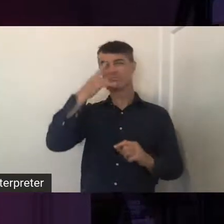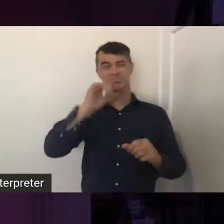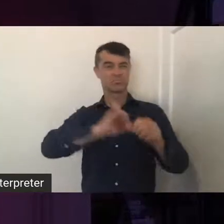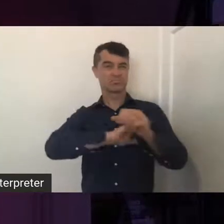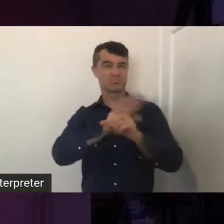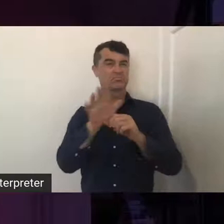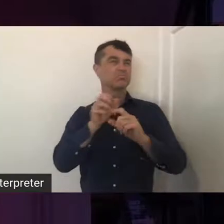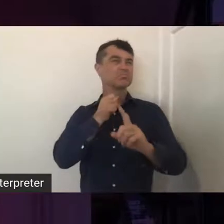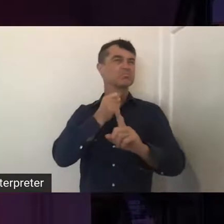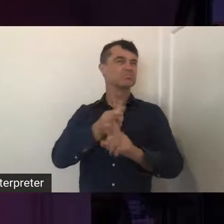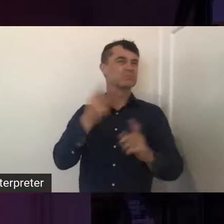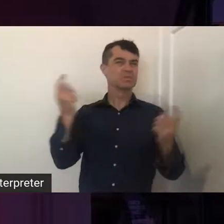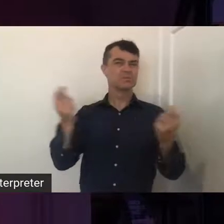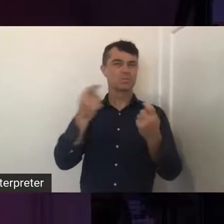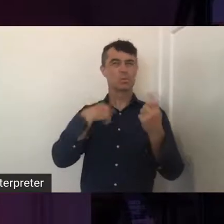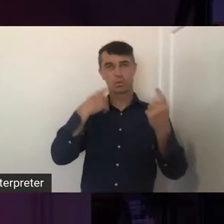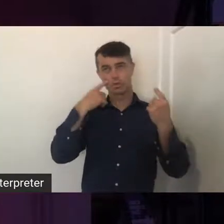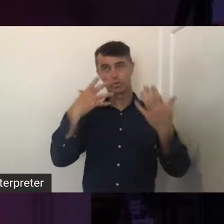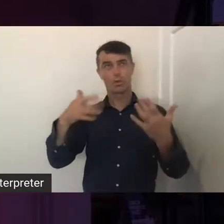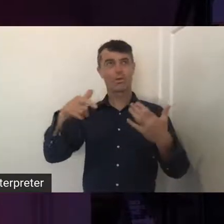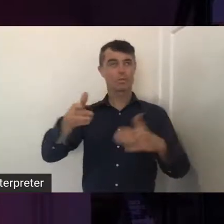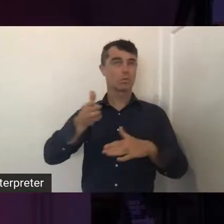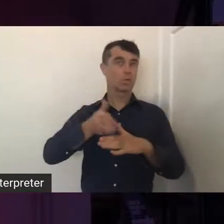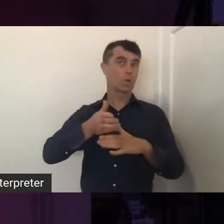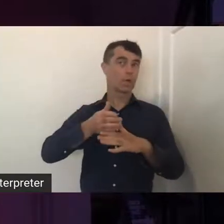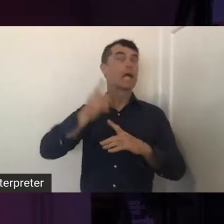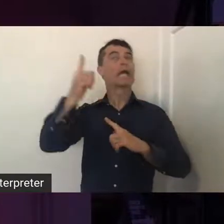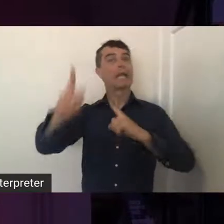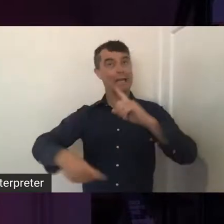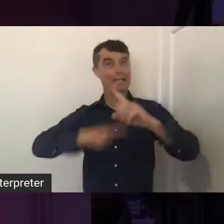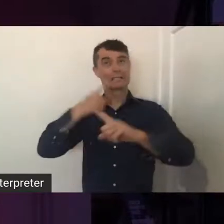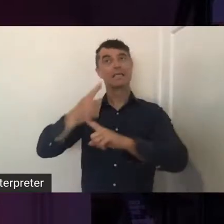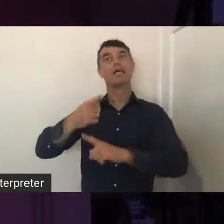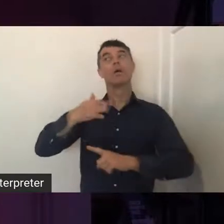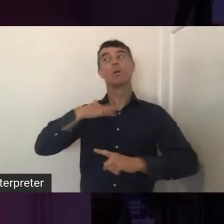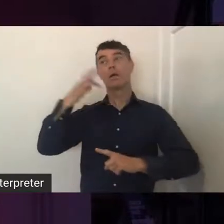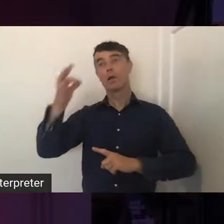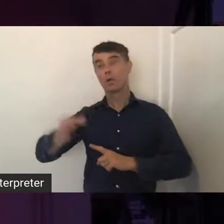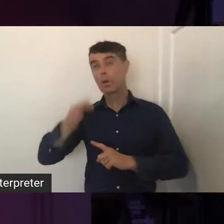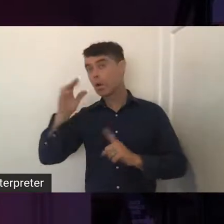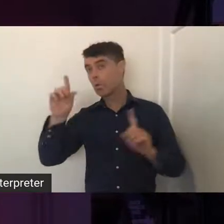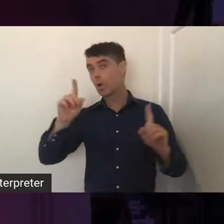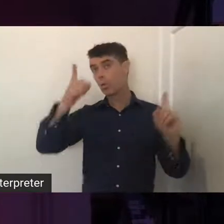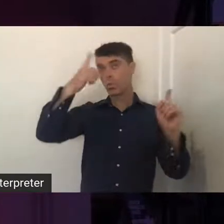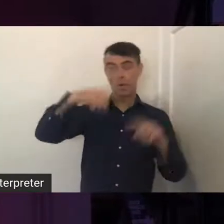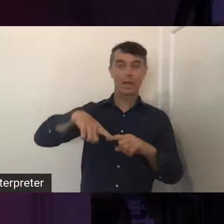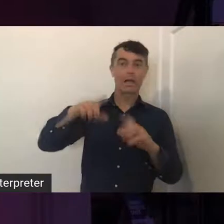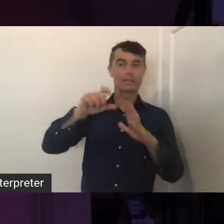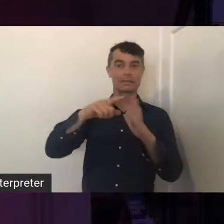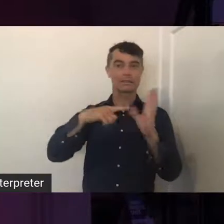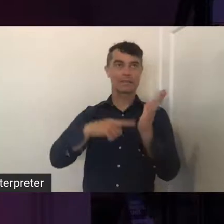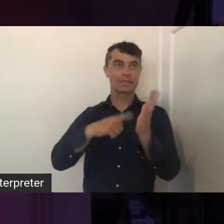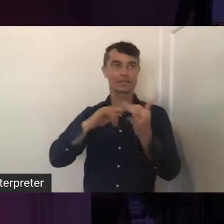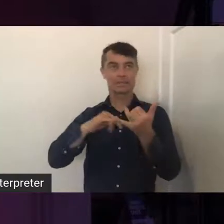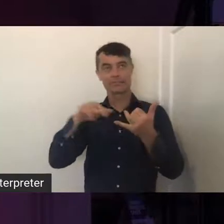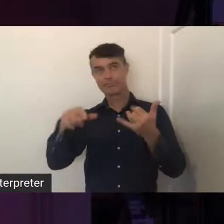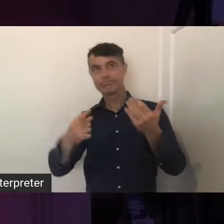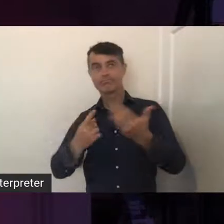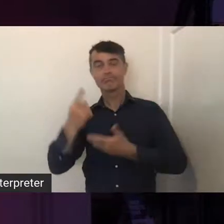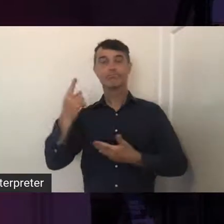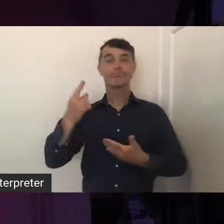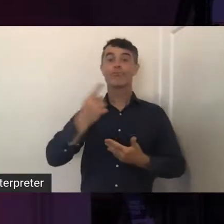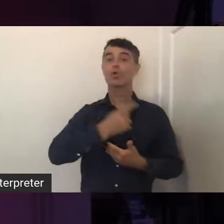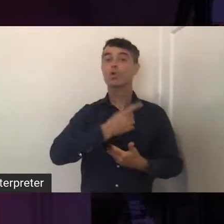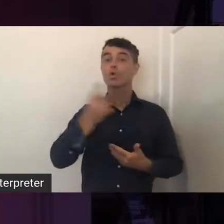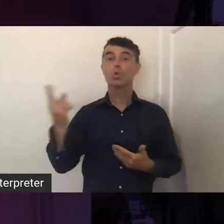we'll be showing this work next year. We're just waiting to work out some dates that we can make that happen. So for those of you